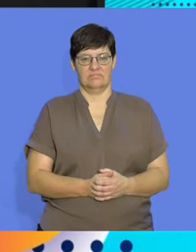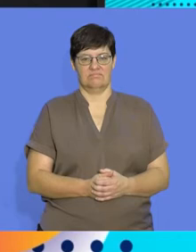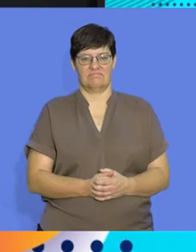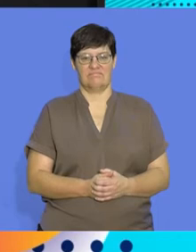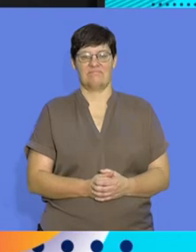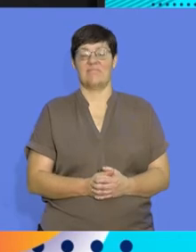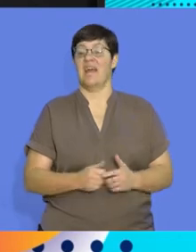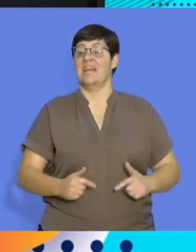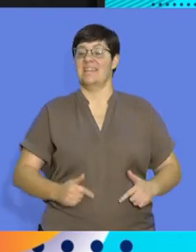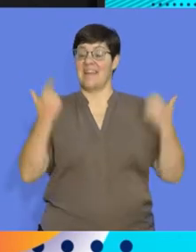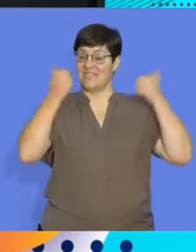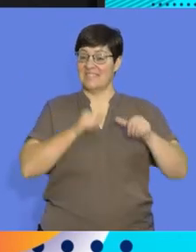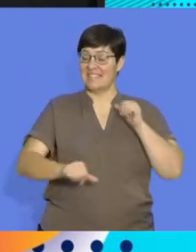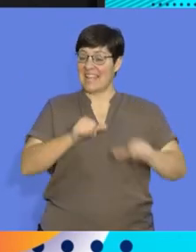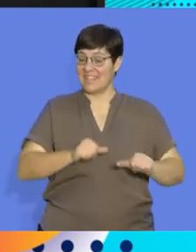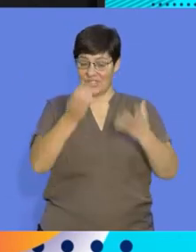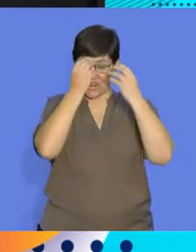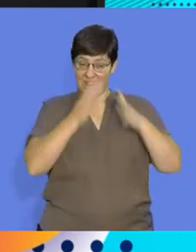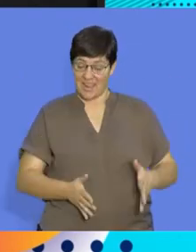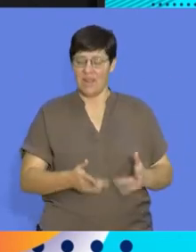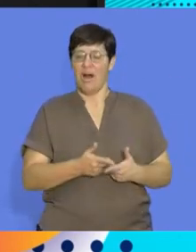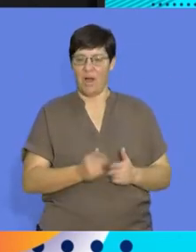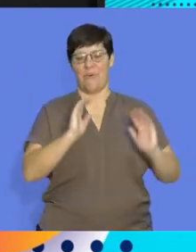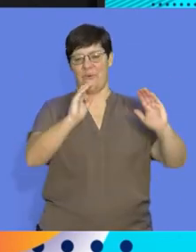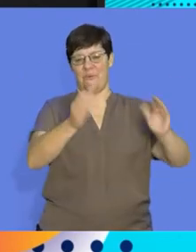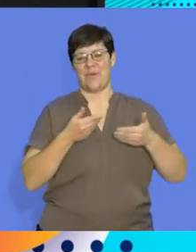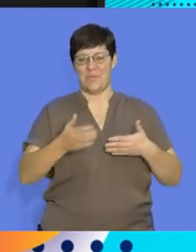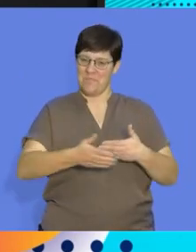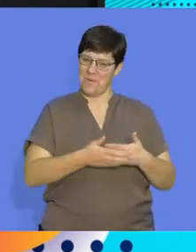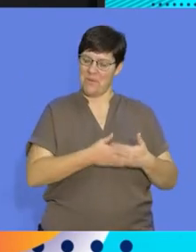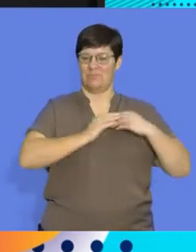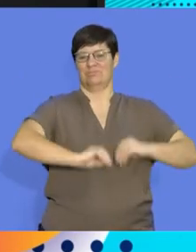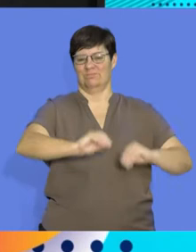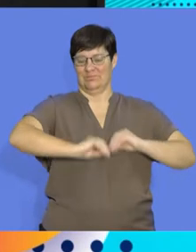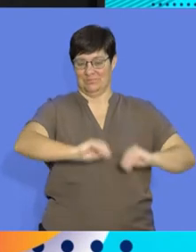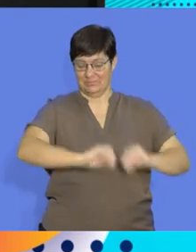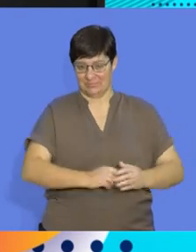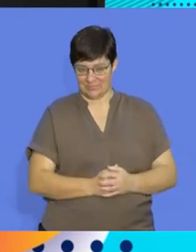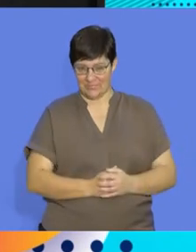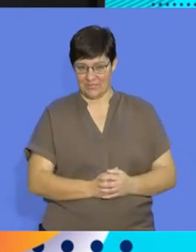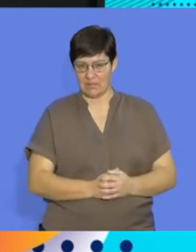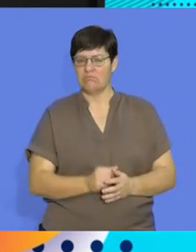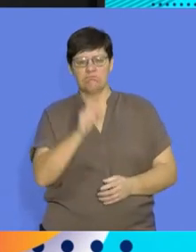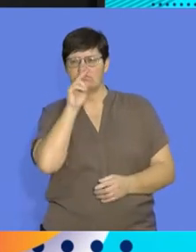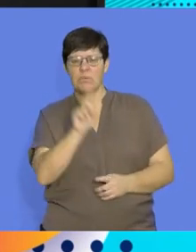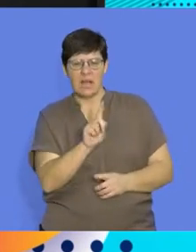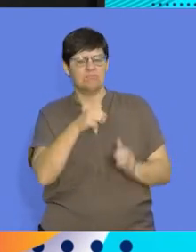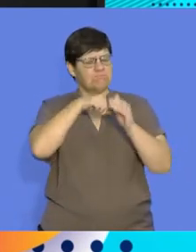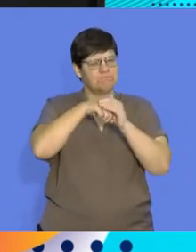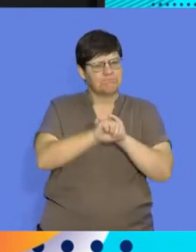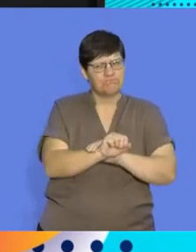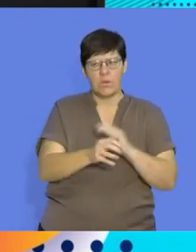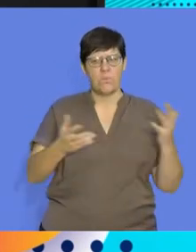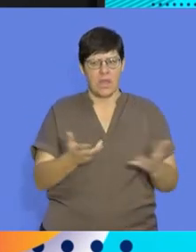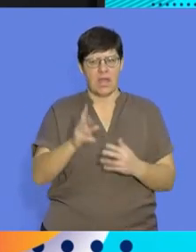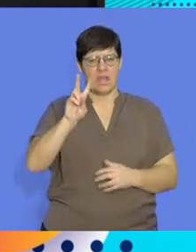Welcome Life Science Learners to another installment. Today we're looking at reproduction in vertebrates. As we